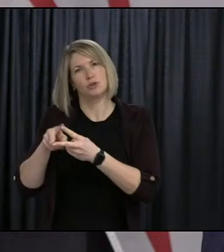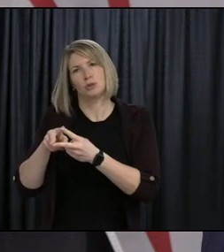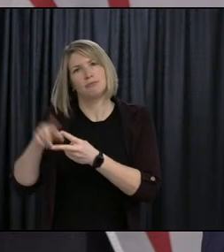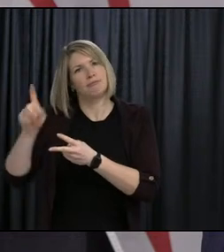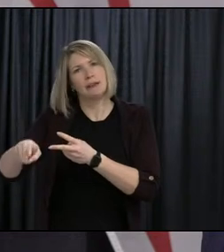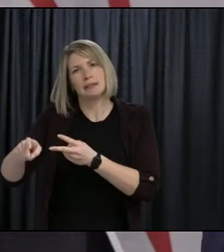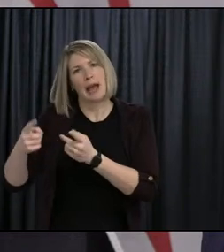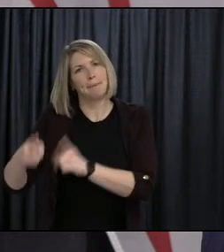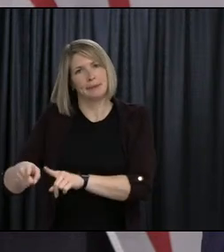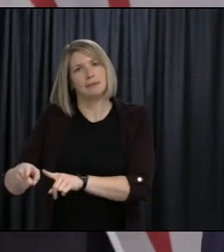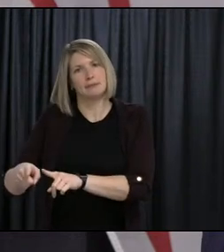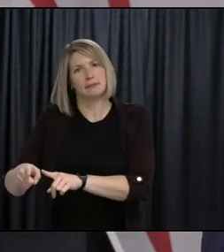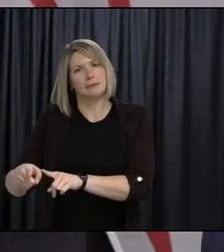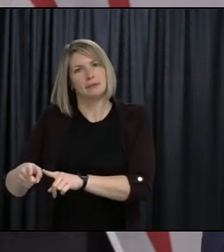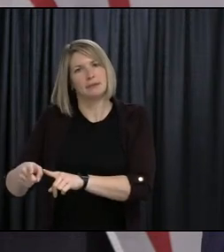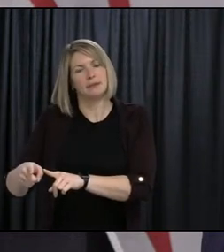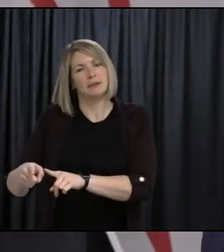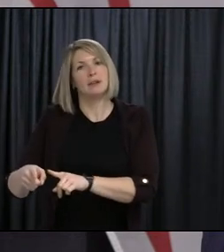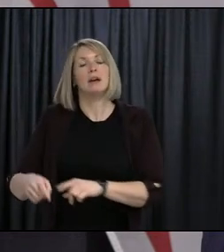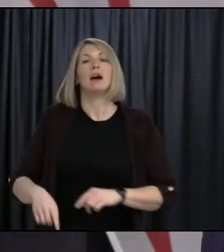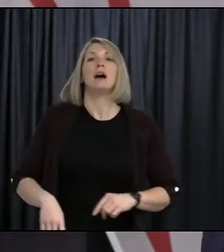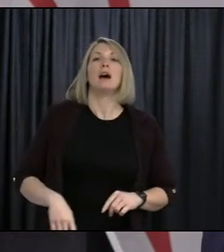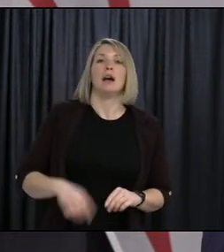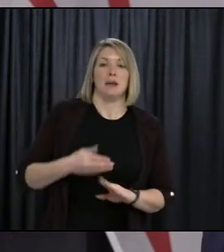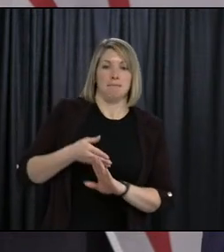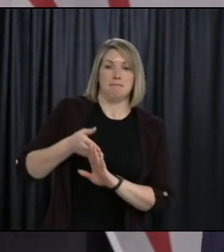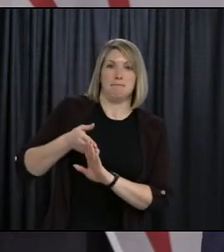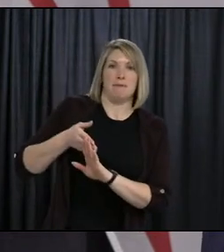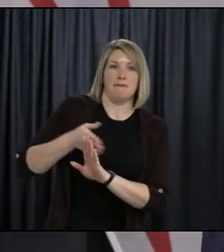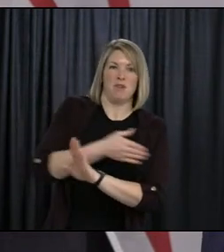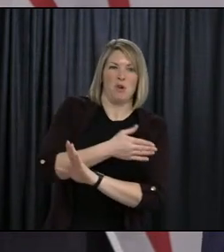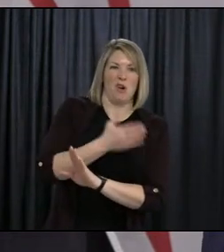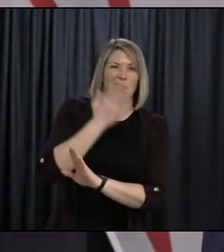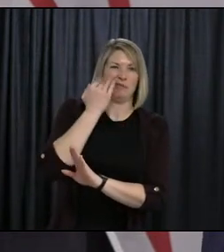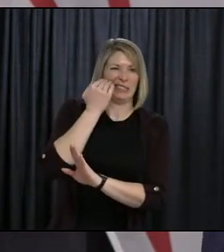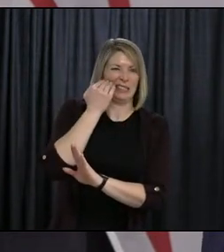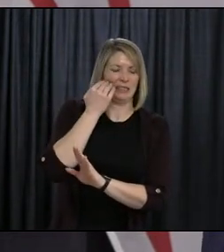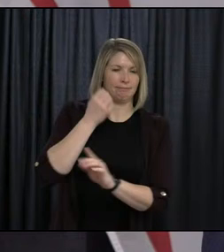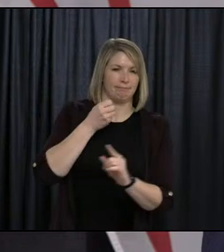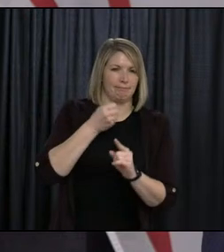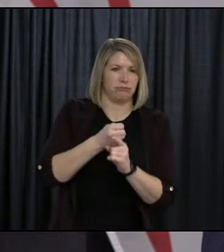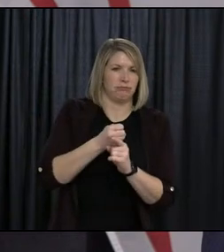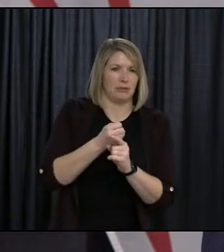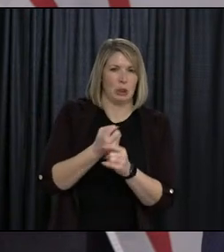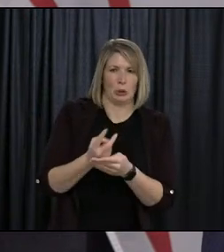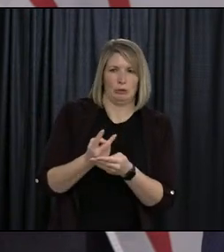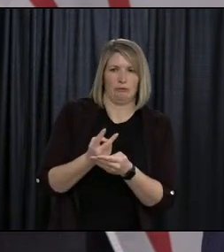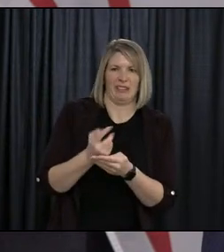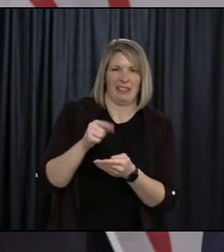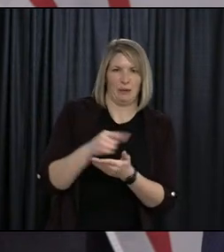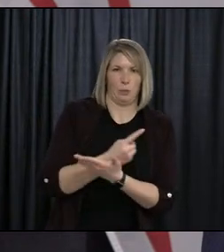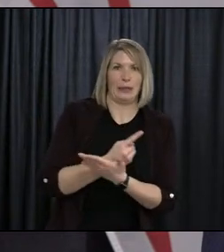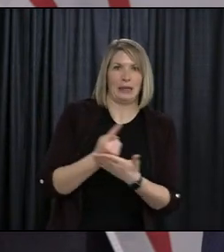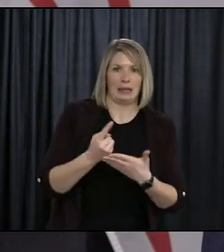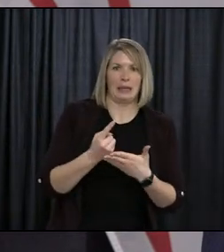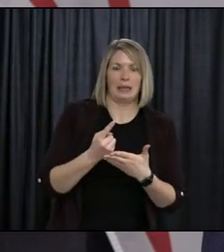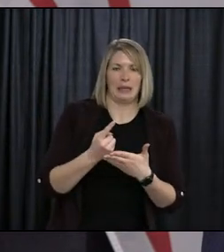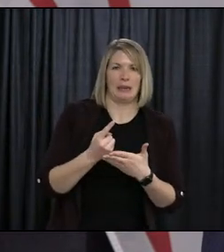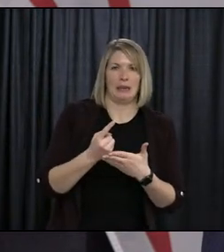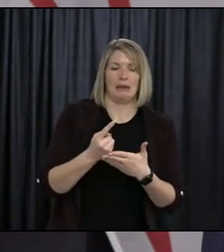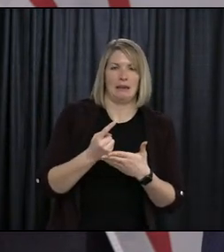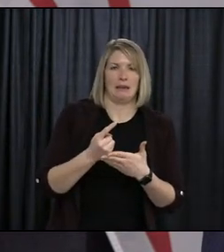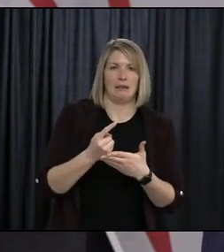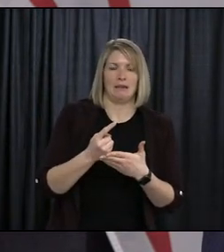variant and the most recent incident, the guidance from the